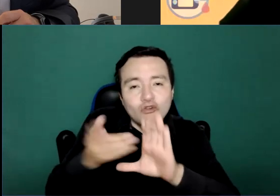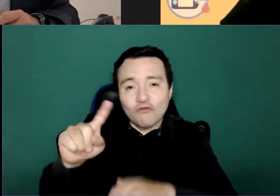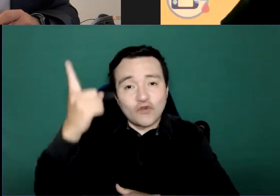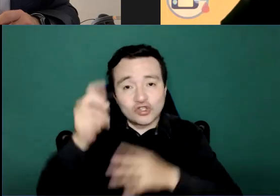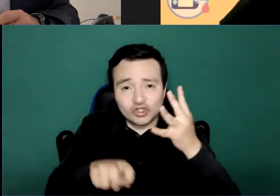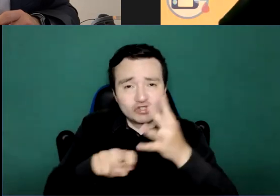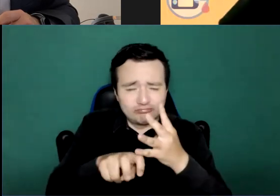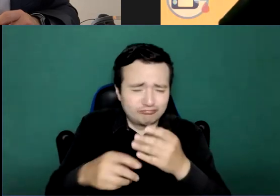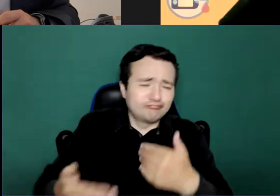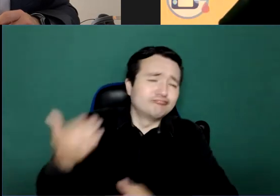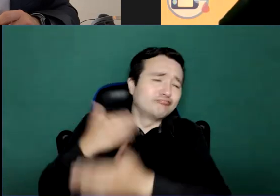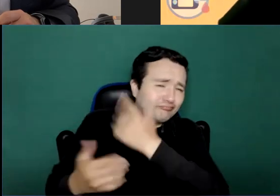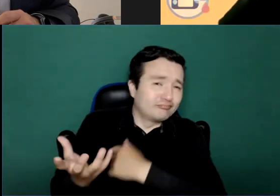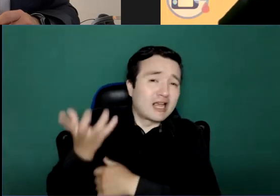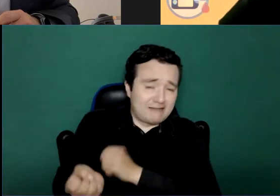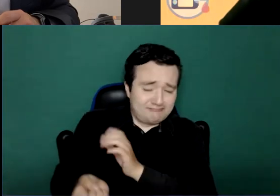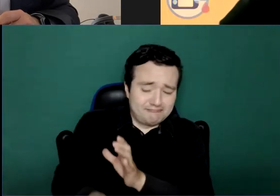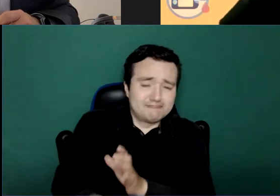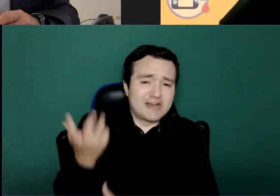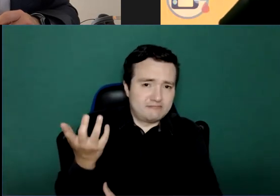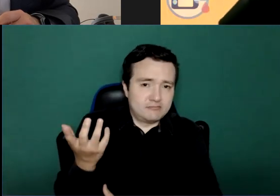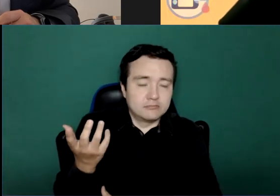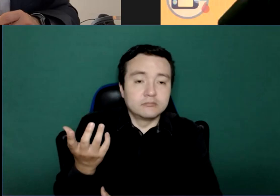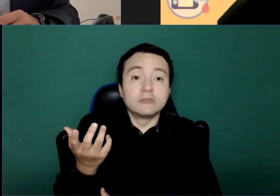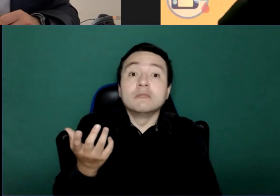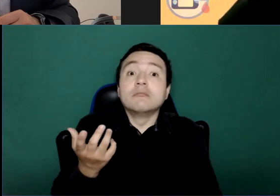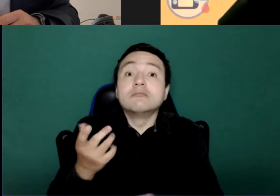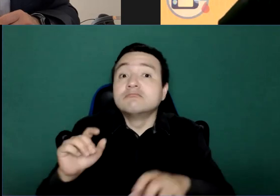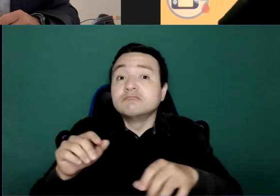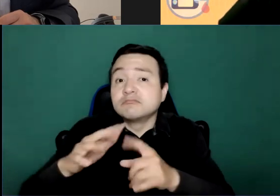Many years ago, primary psychological